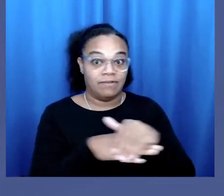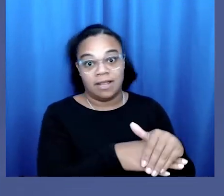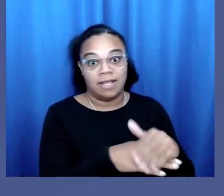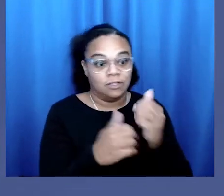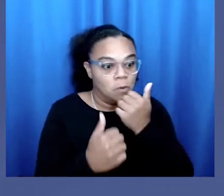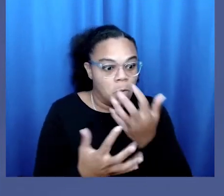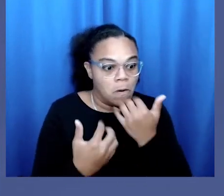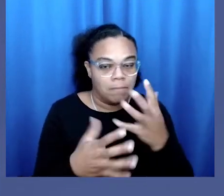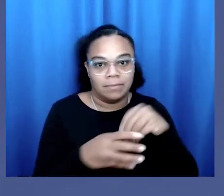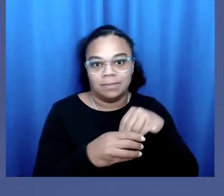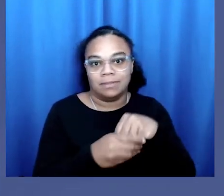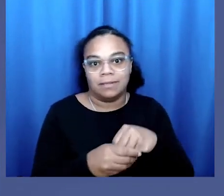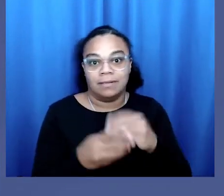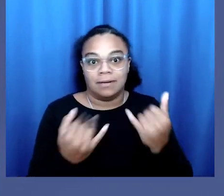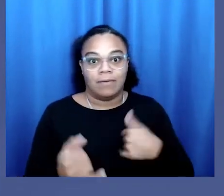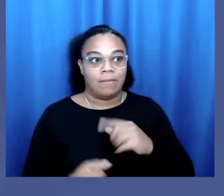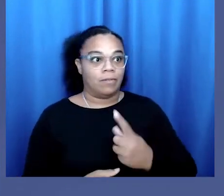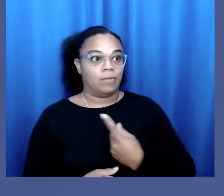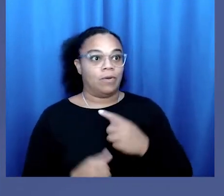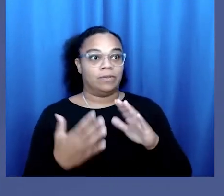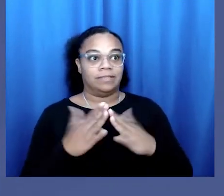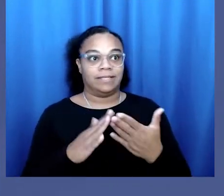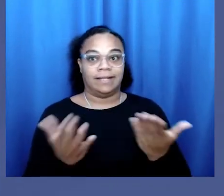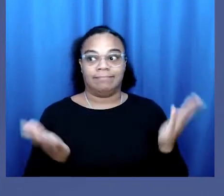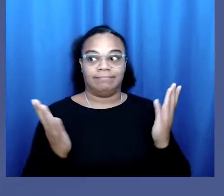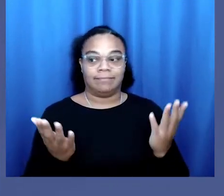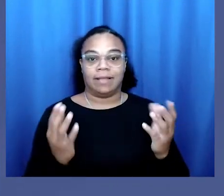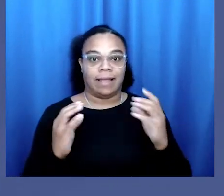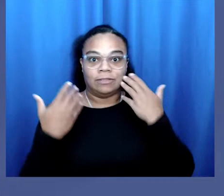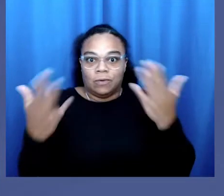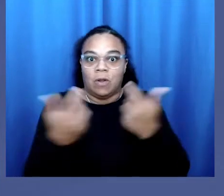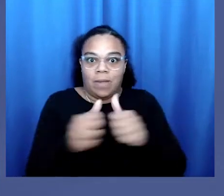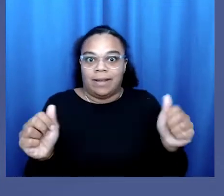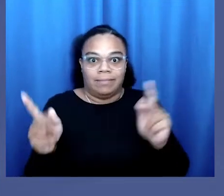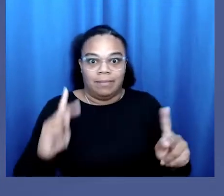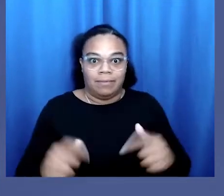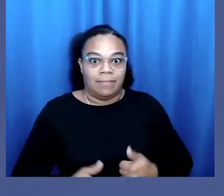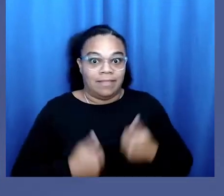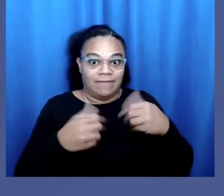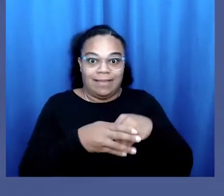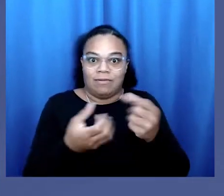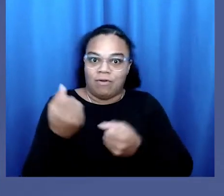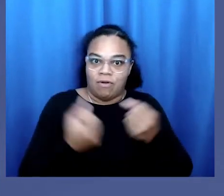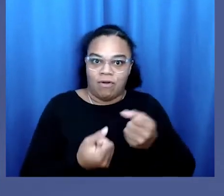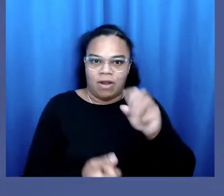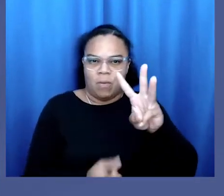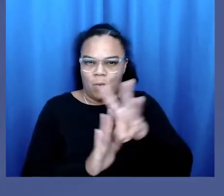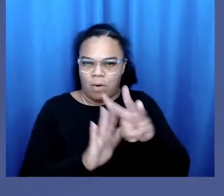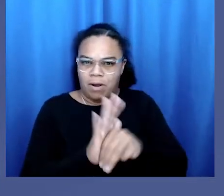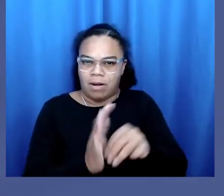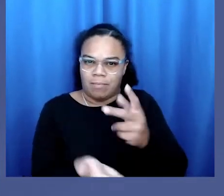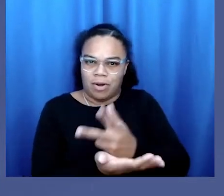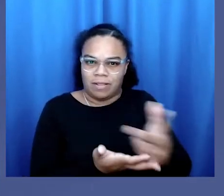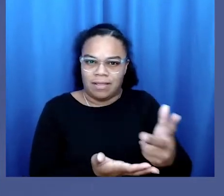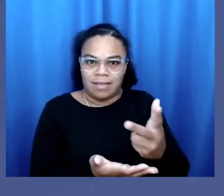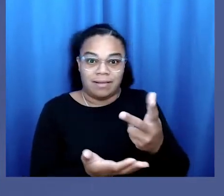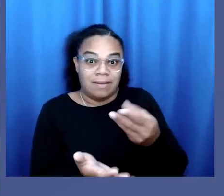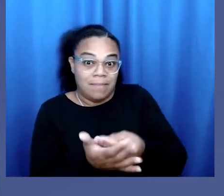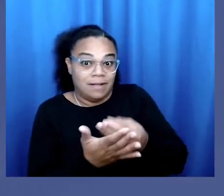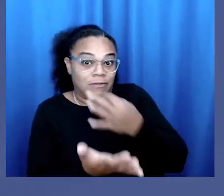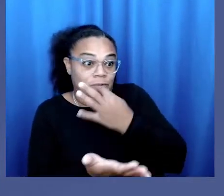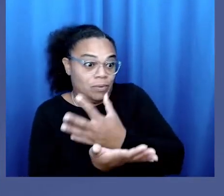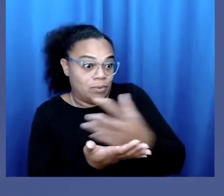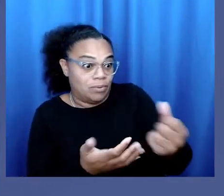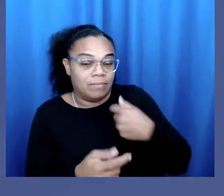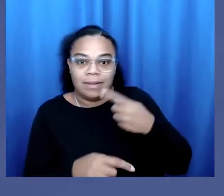night to warm up the inside. Now I'm alone in a city where I know no one, living in a car in the Walmart parking lot. I am running out of